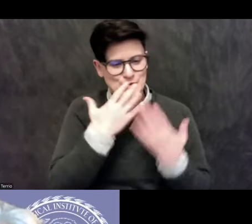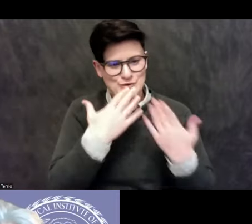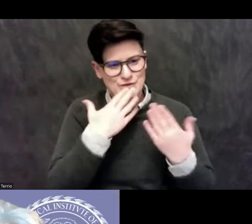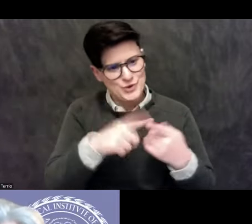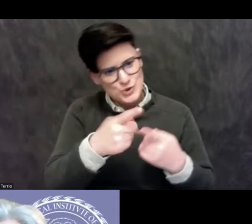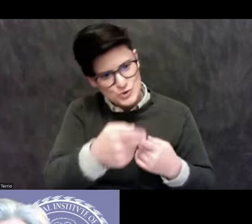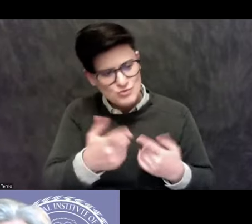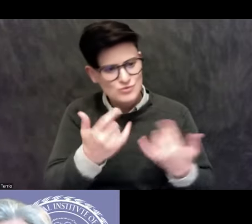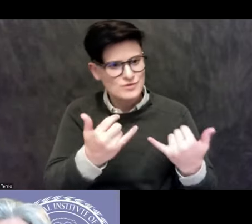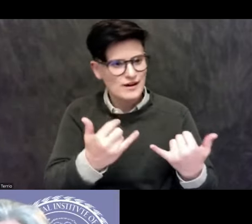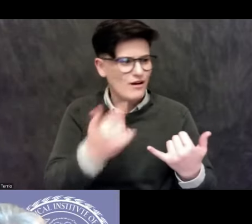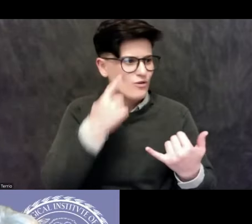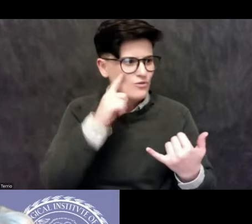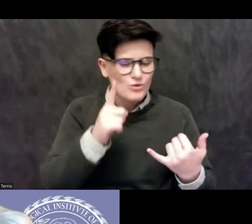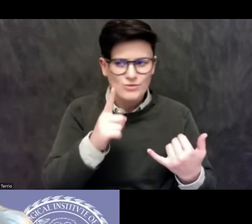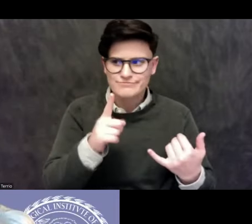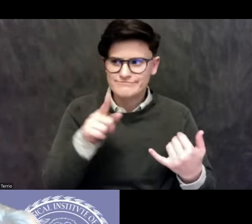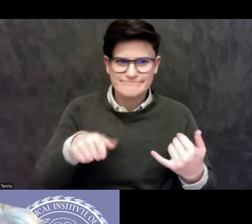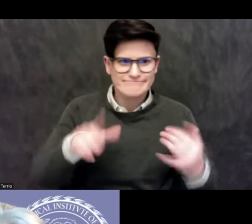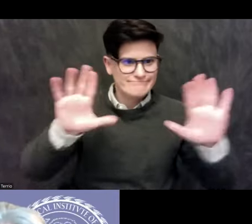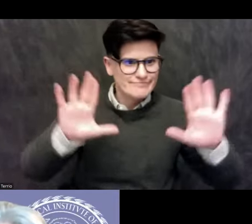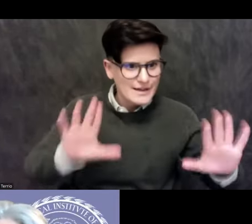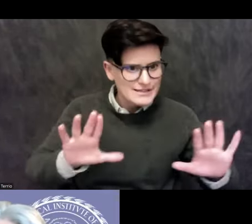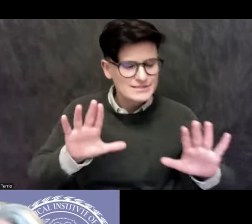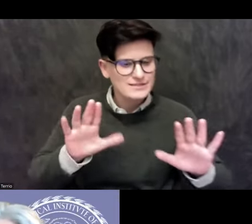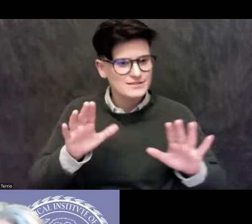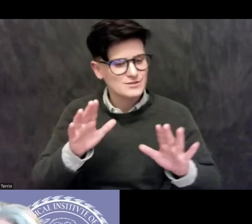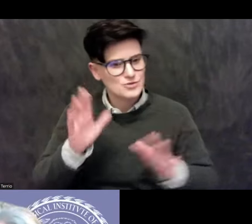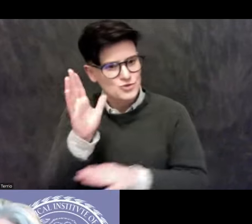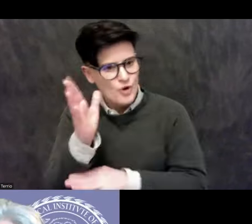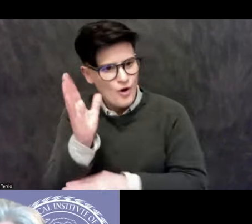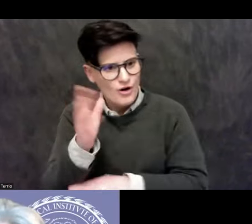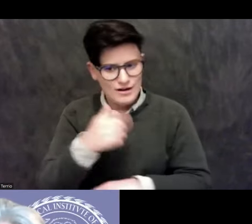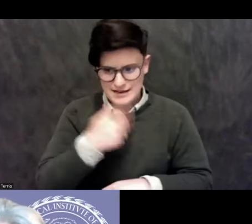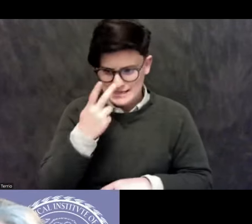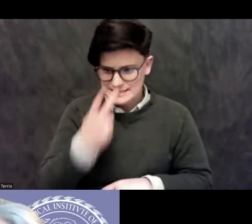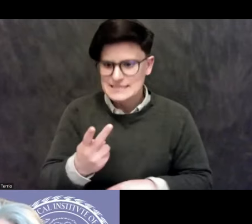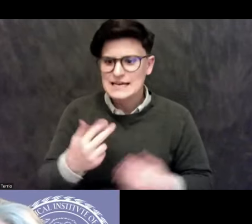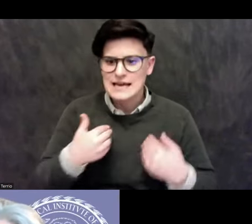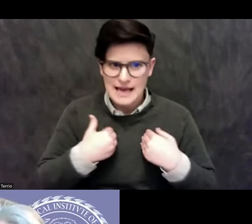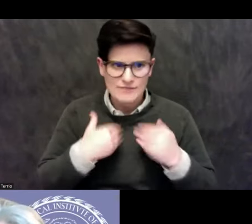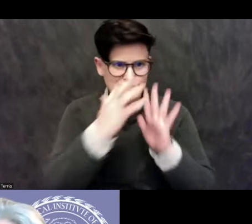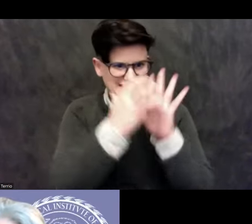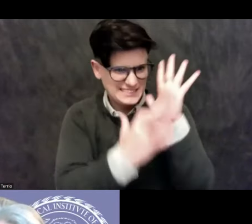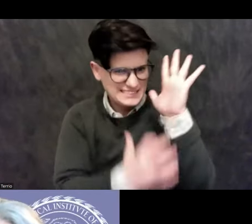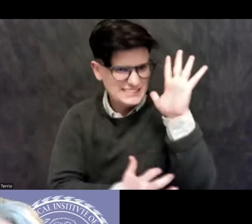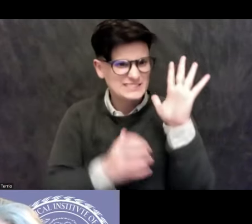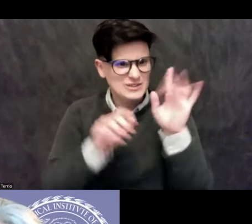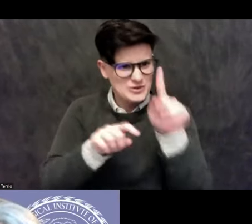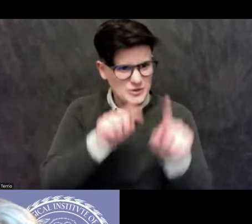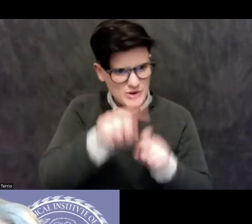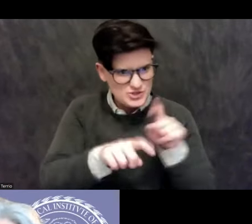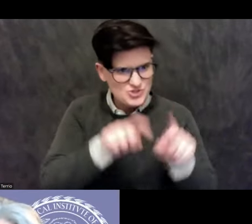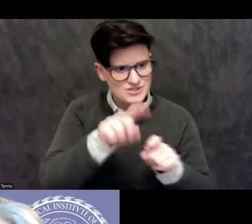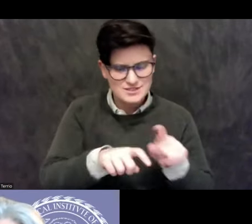for this amazing and wonderful talk. And I see there are loads of questions in the chat, and maybe the way we